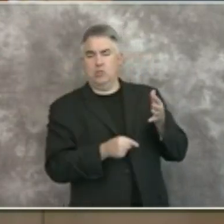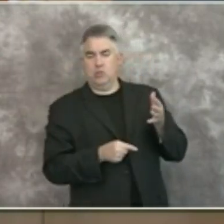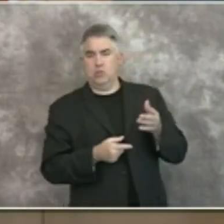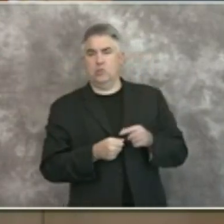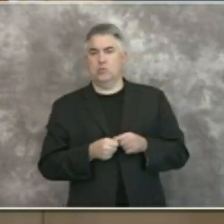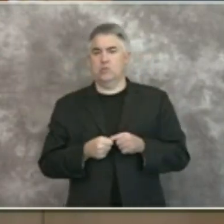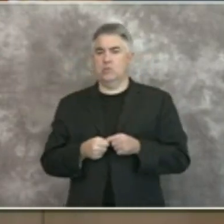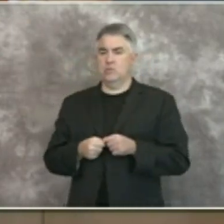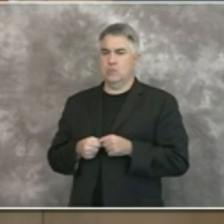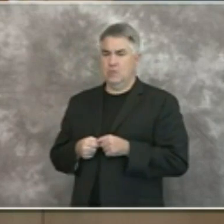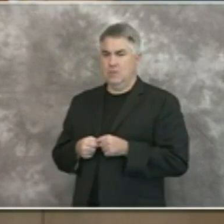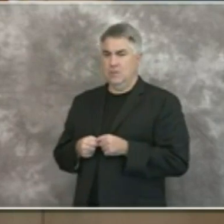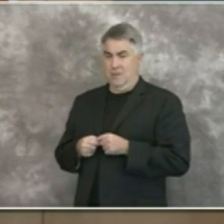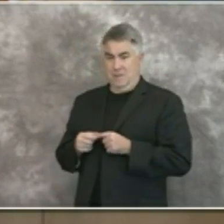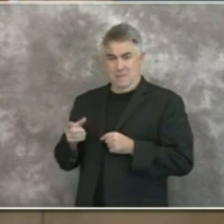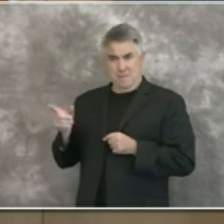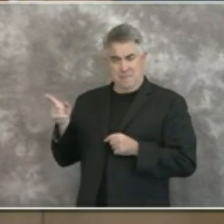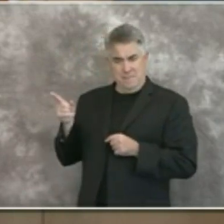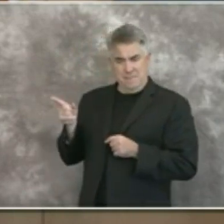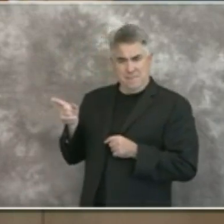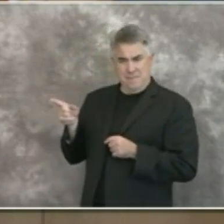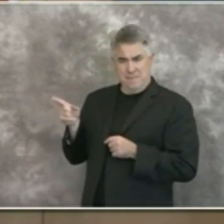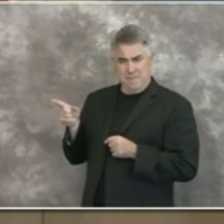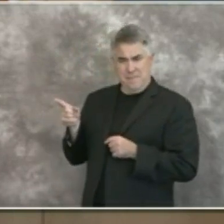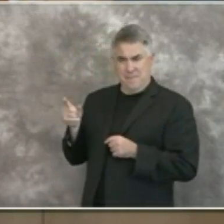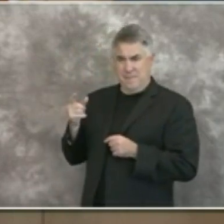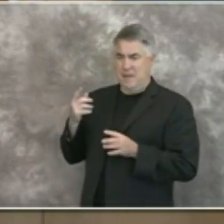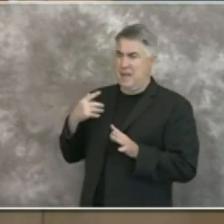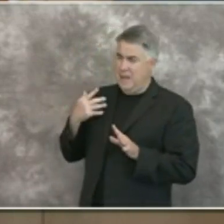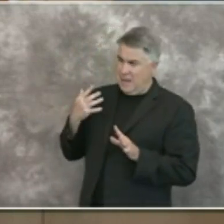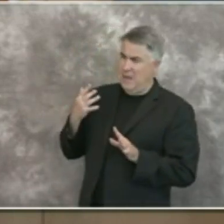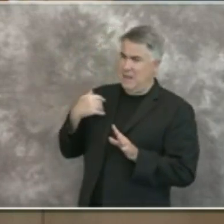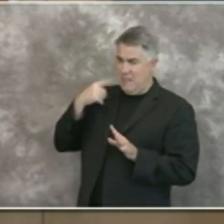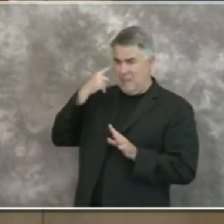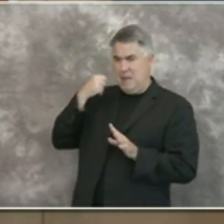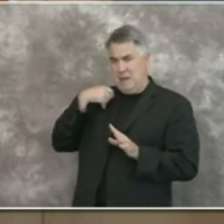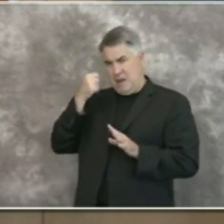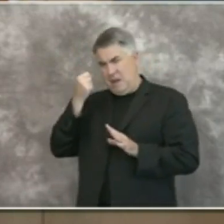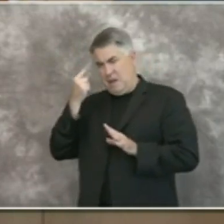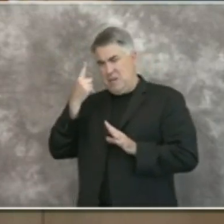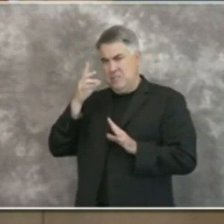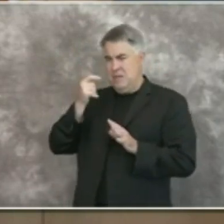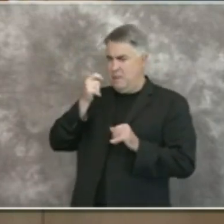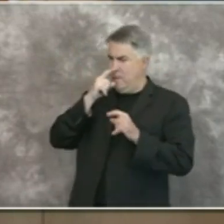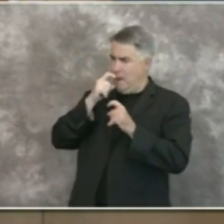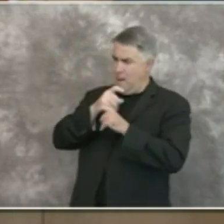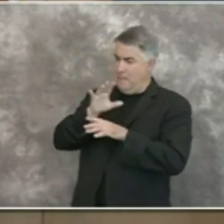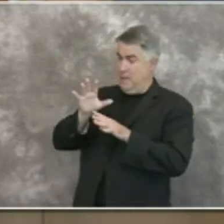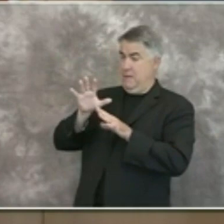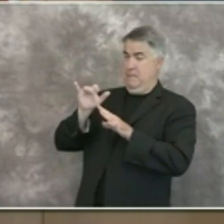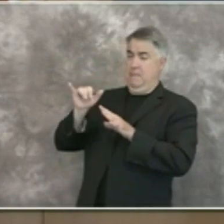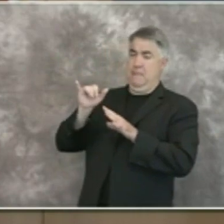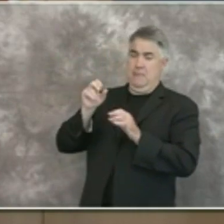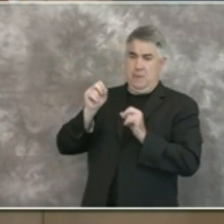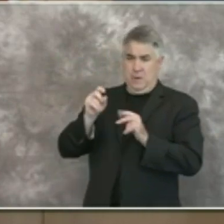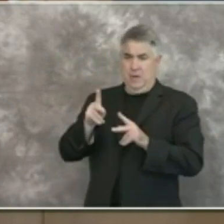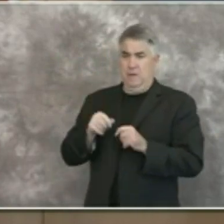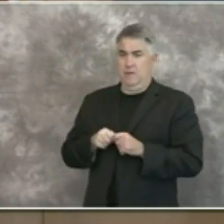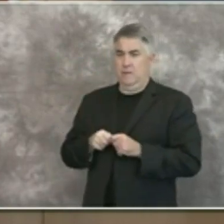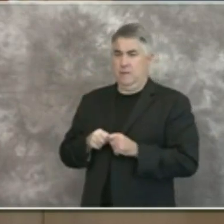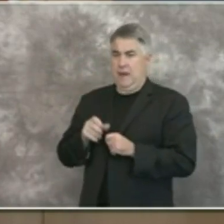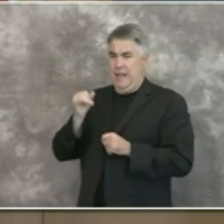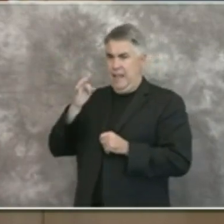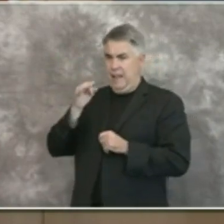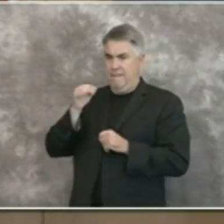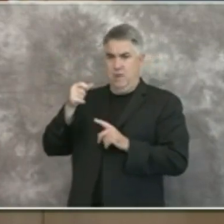i mostly get it um um it obviously gets a little complicated with the if one trigger